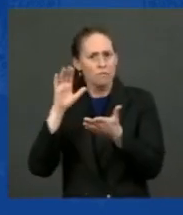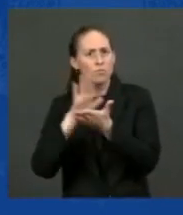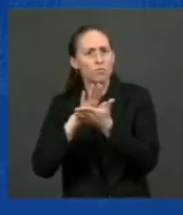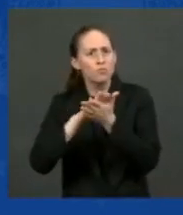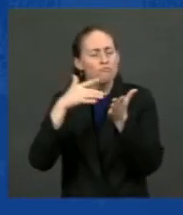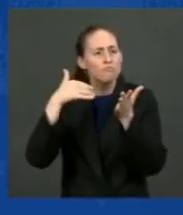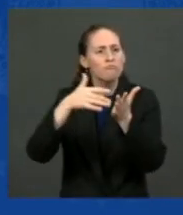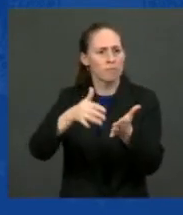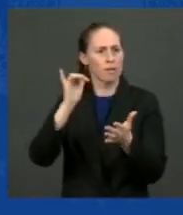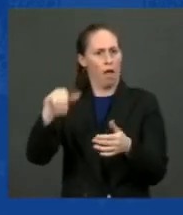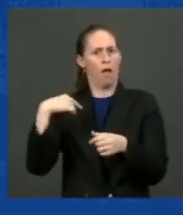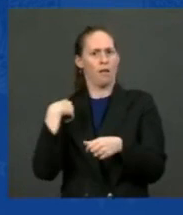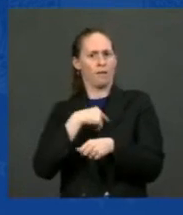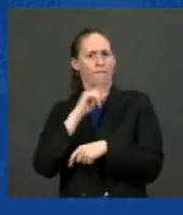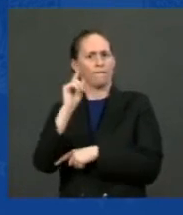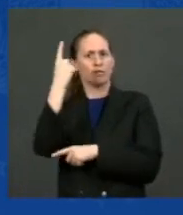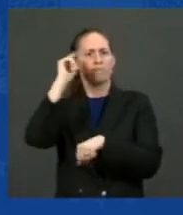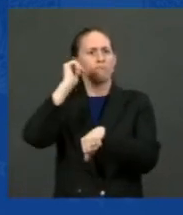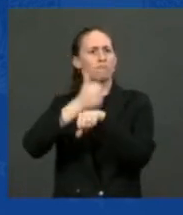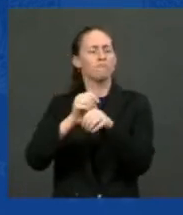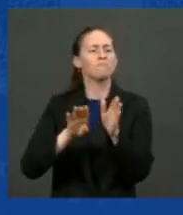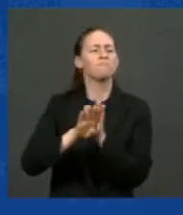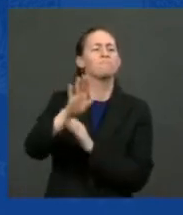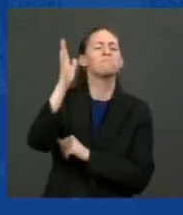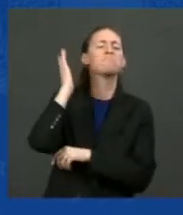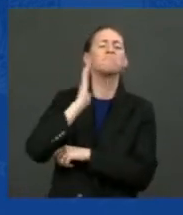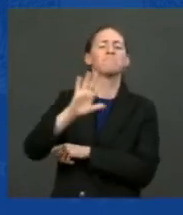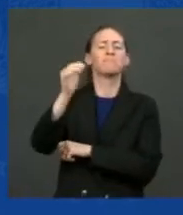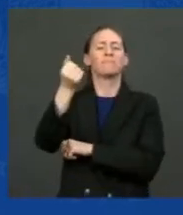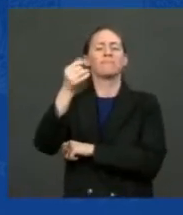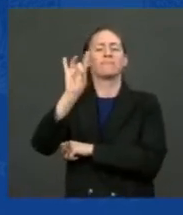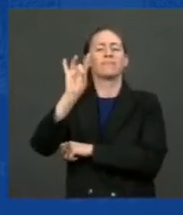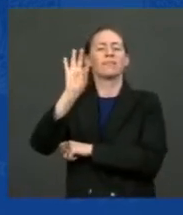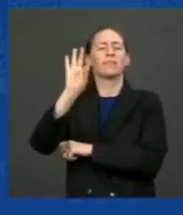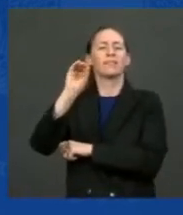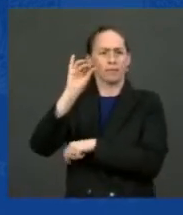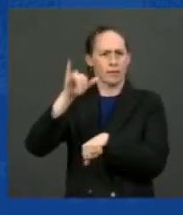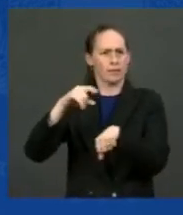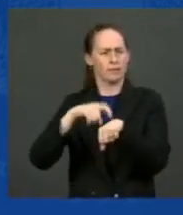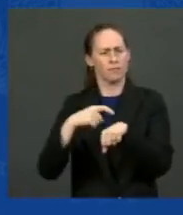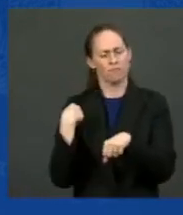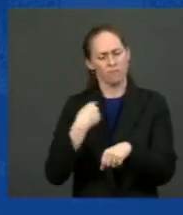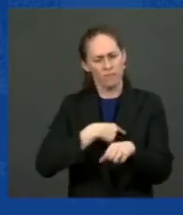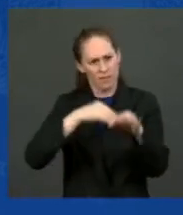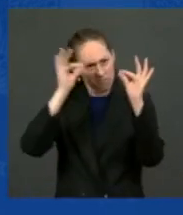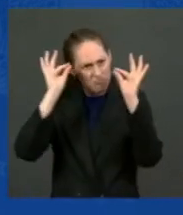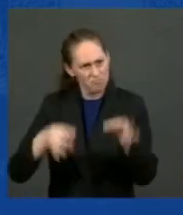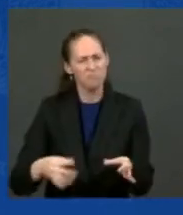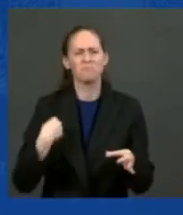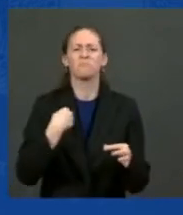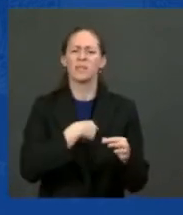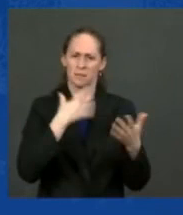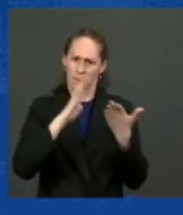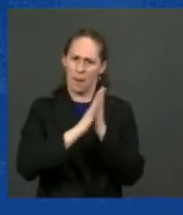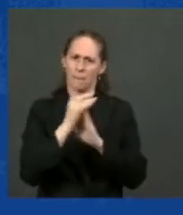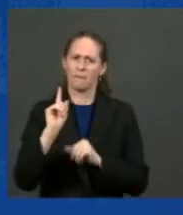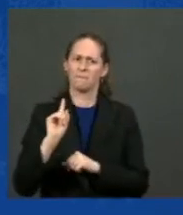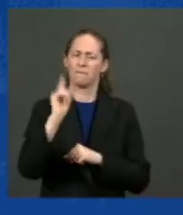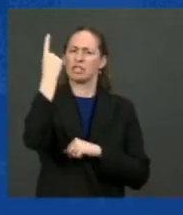It was back in the late 1890s we decided among the first countries that we were going to be the first nation that every single American,